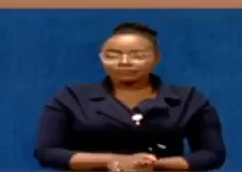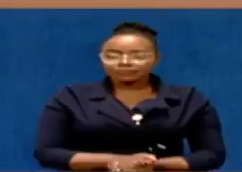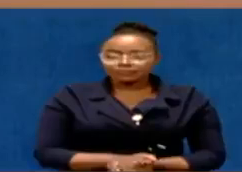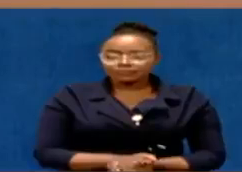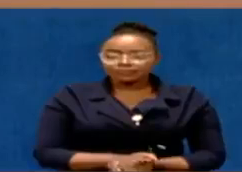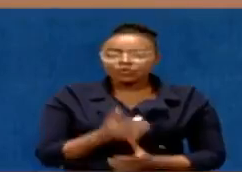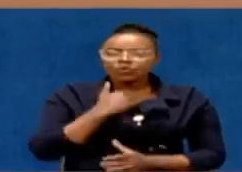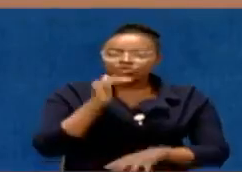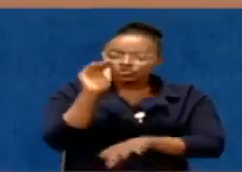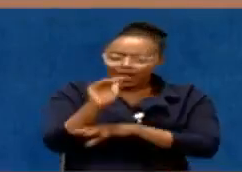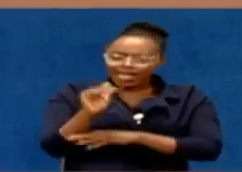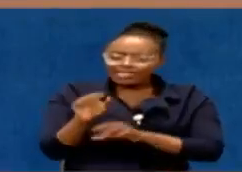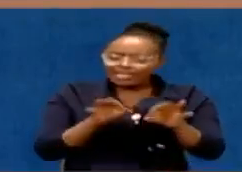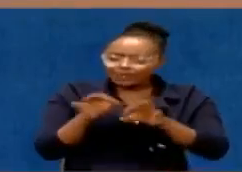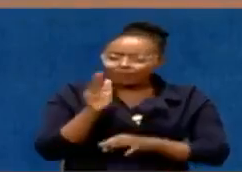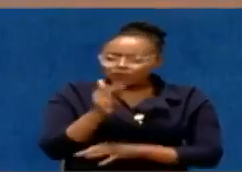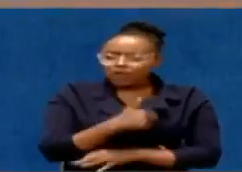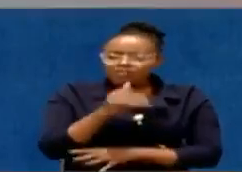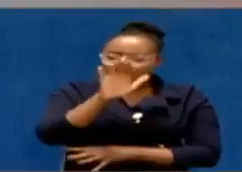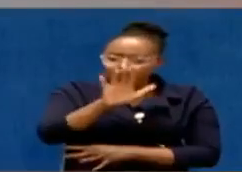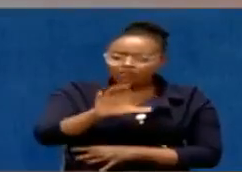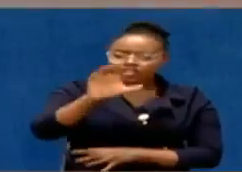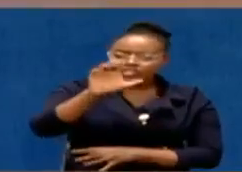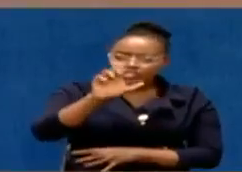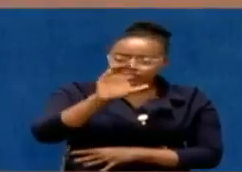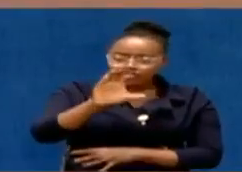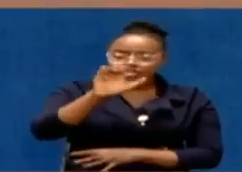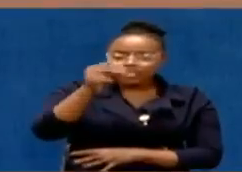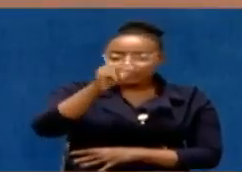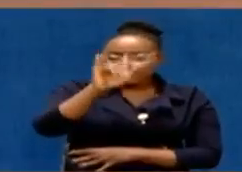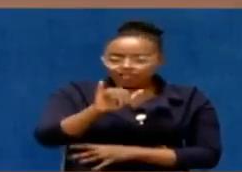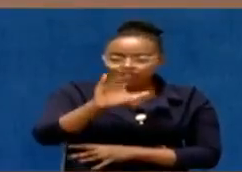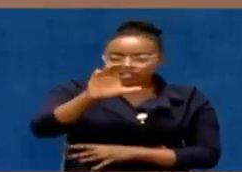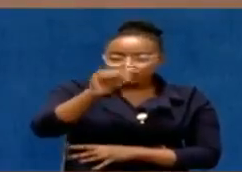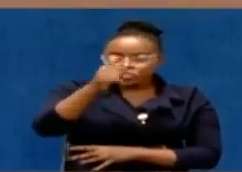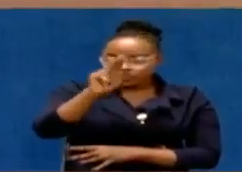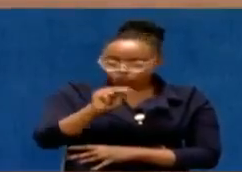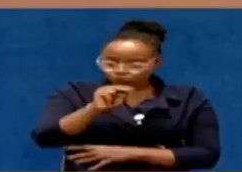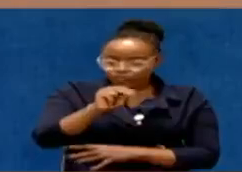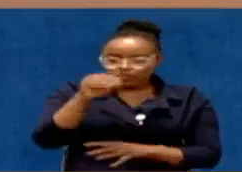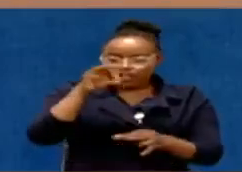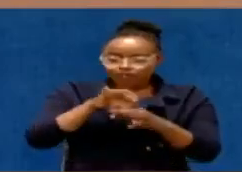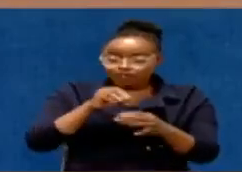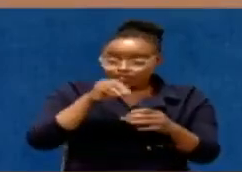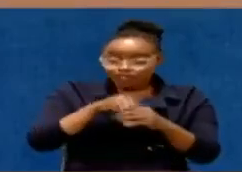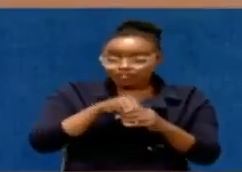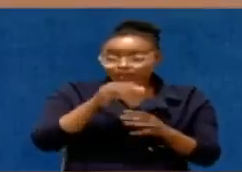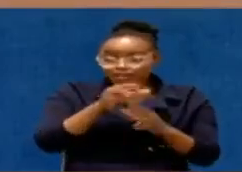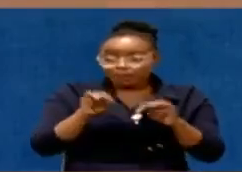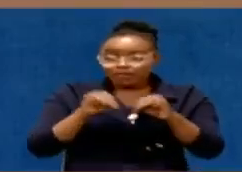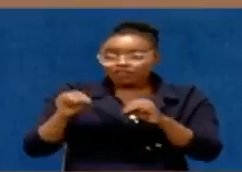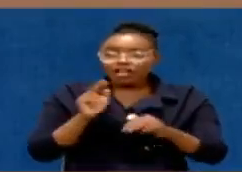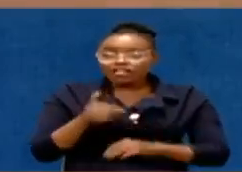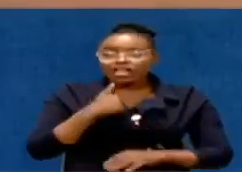And they respond to us and tell us, in regards to the CHYS, that is the CITON High Yield Fund, we are still